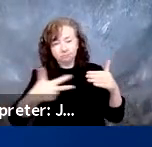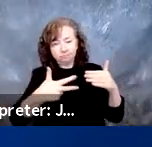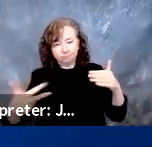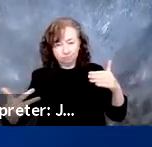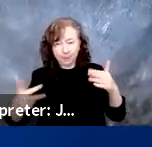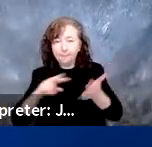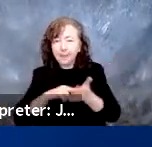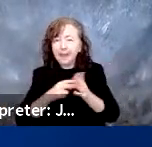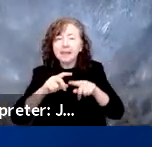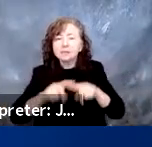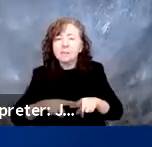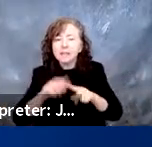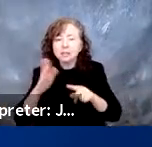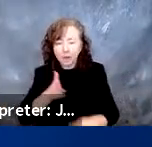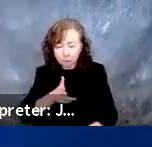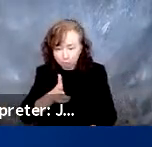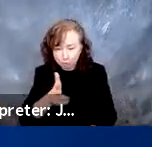or curb?